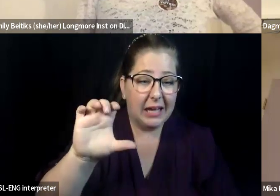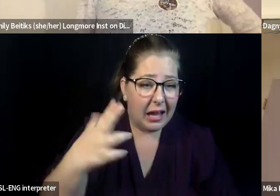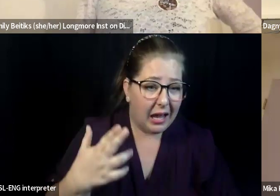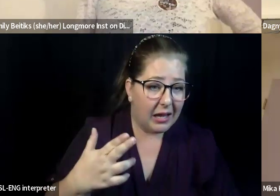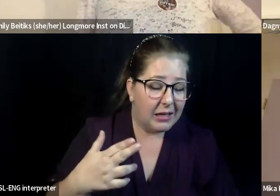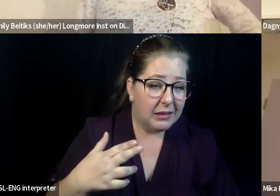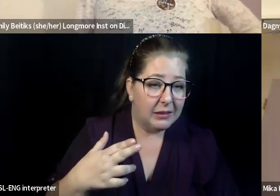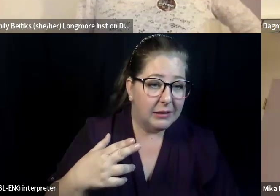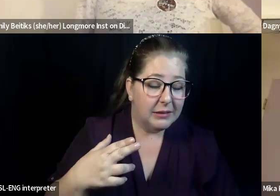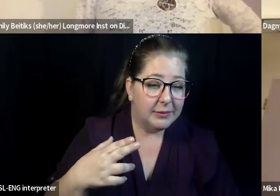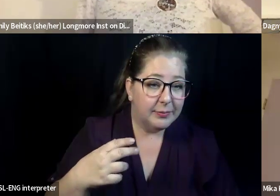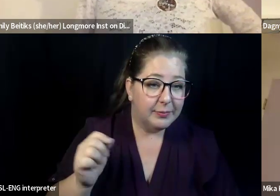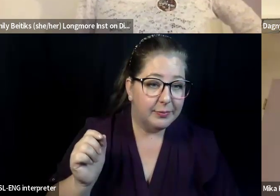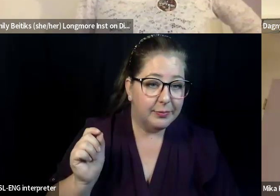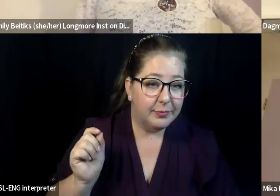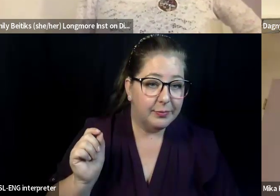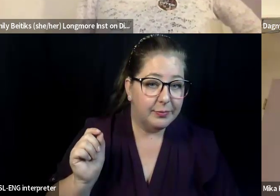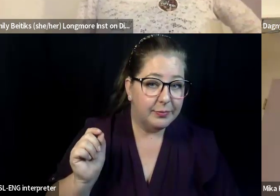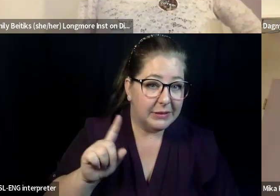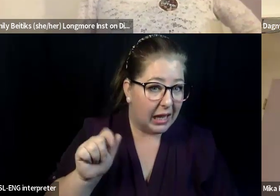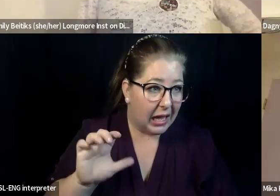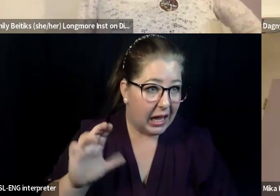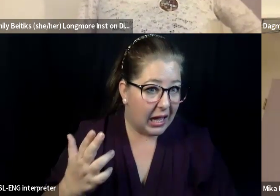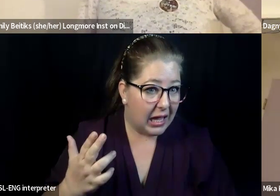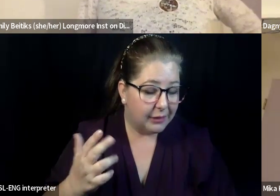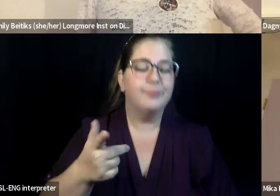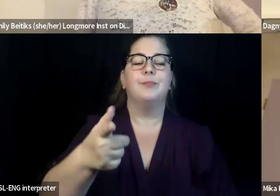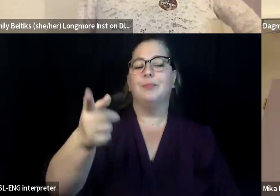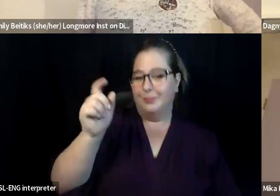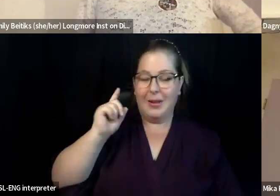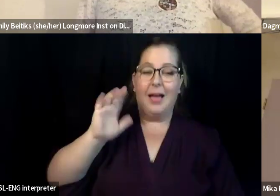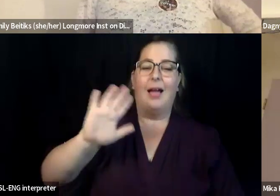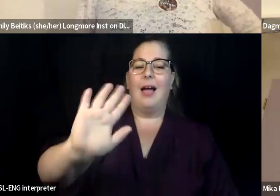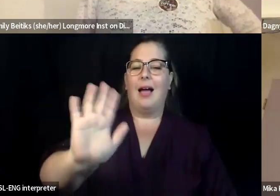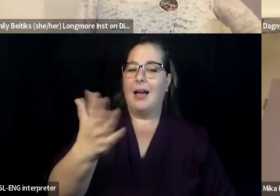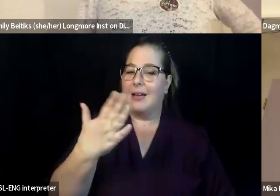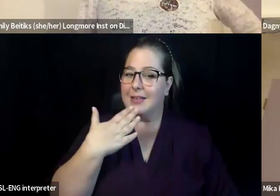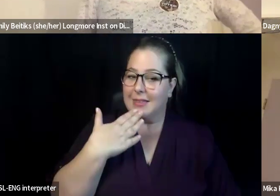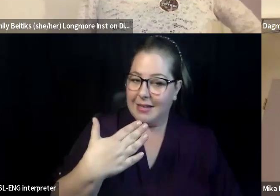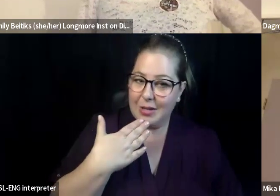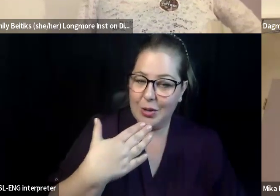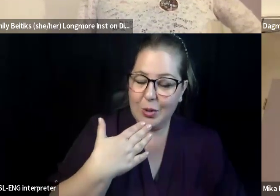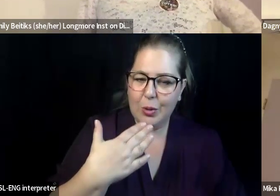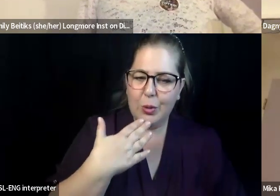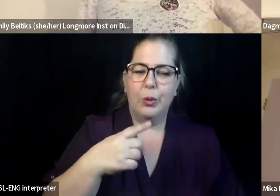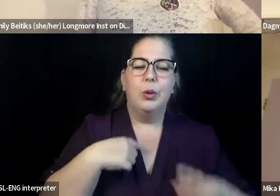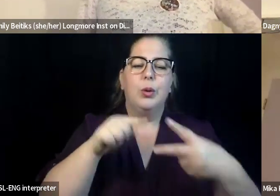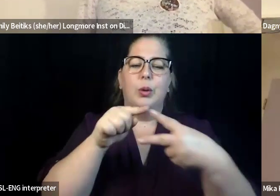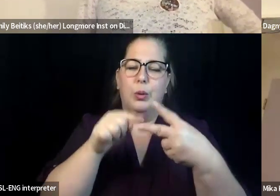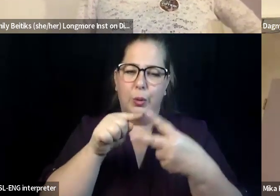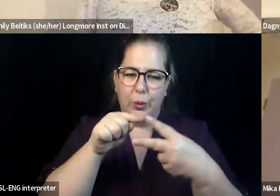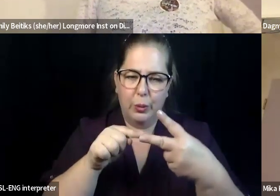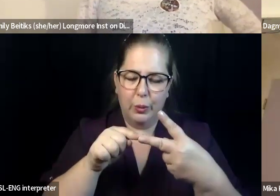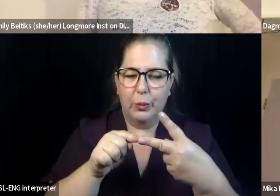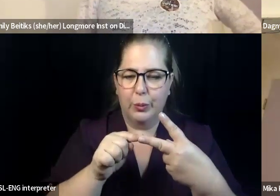Do you still want to come in? Okay. Hi, thank you. Um, so two, two things. One, I